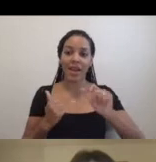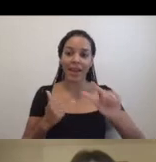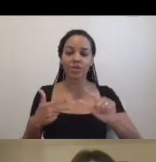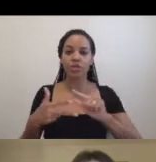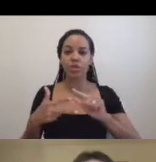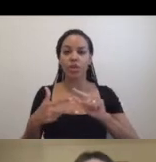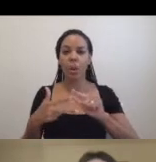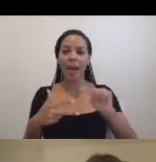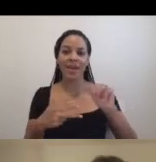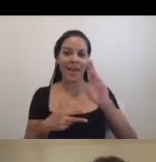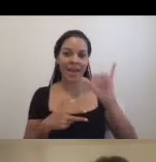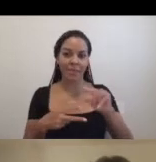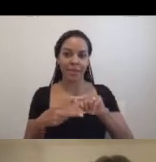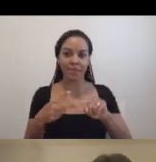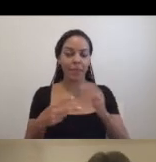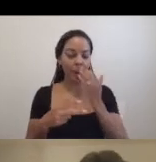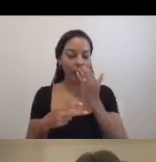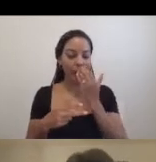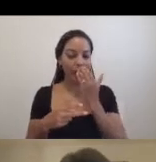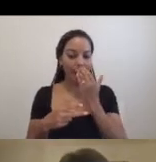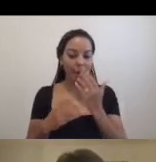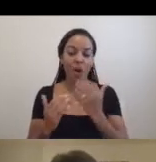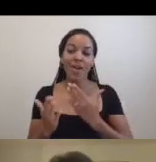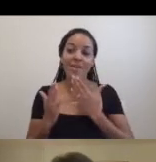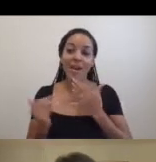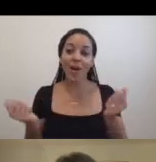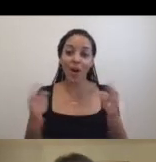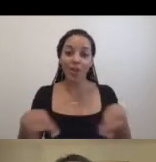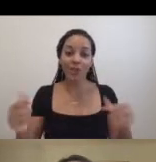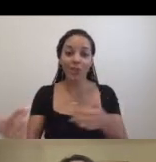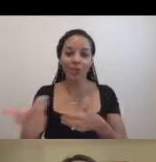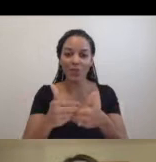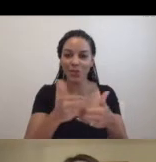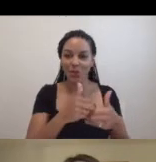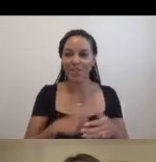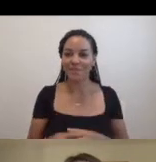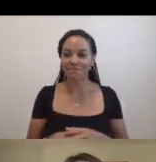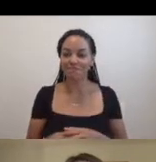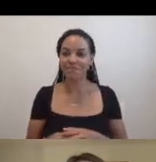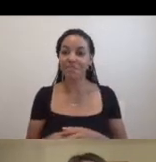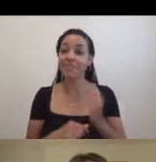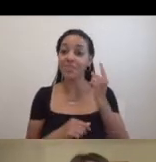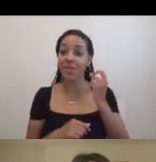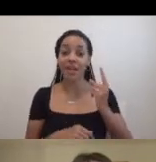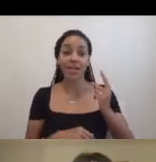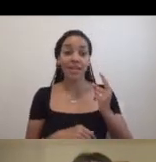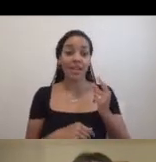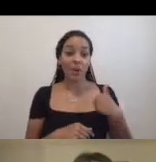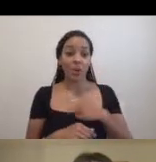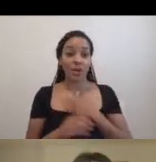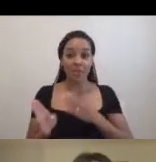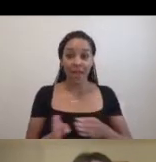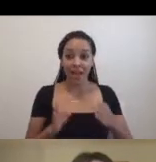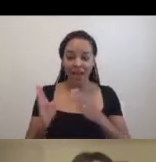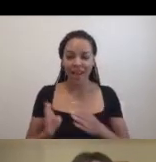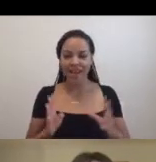Tsai. And thank all of you so much for attending. Throughout the symposium planning, we often ask